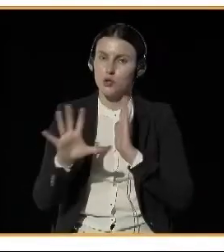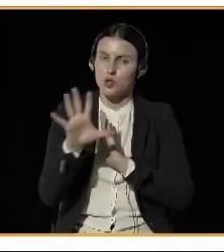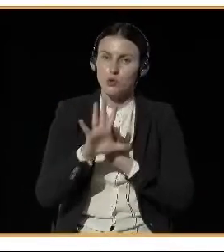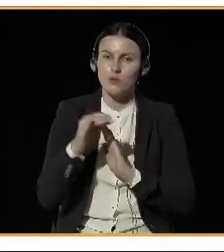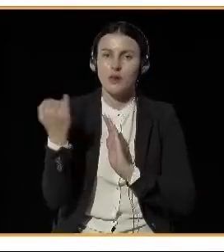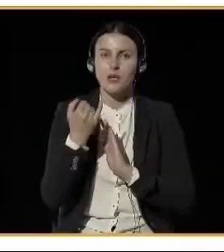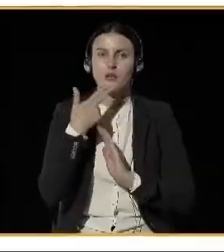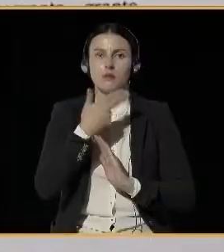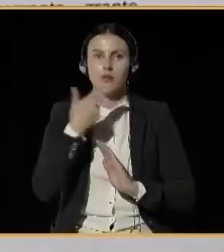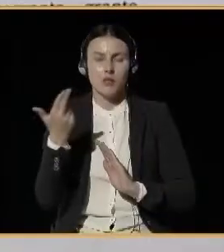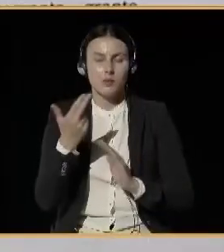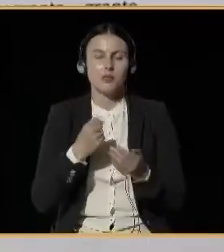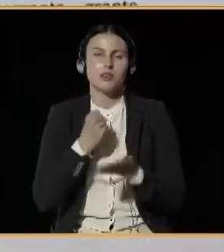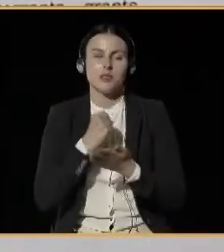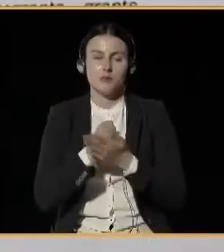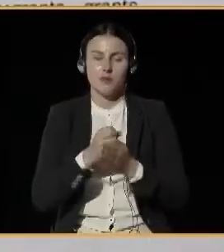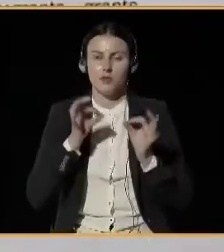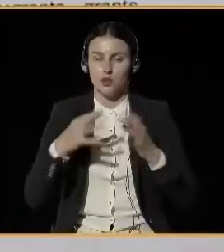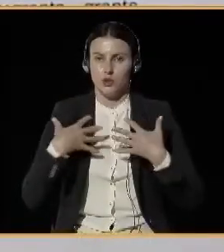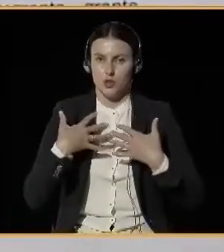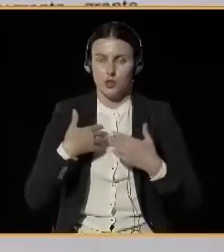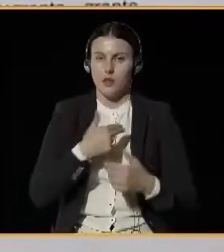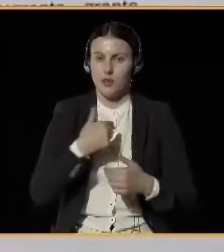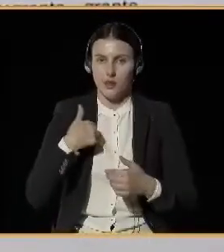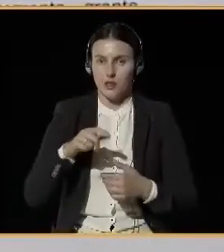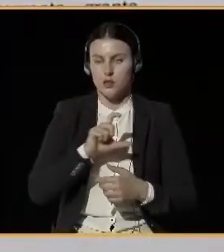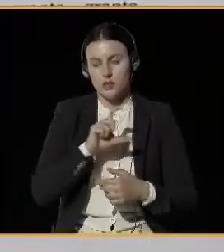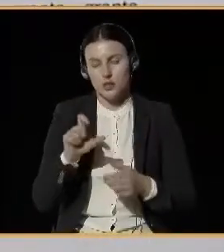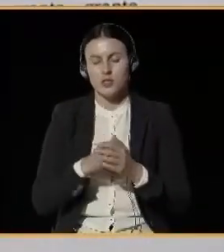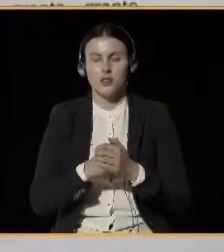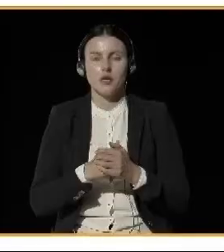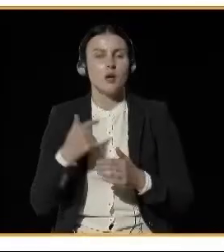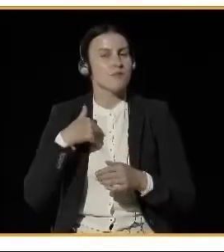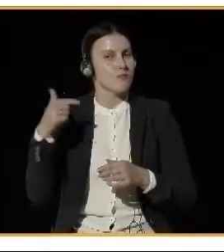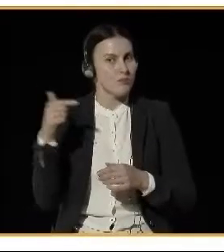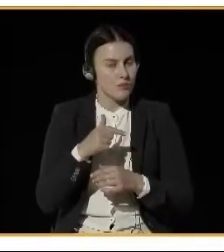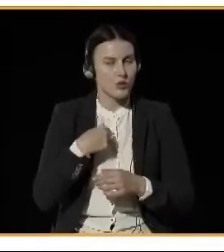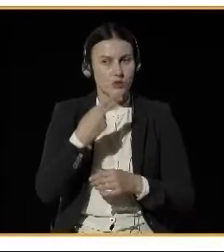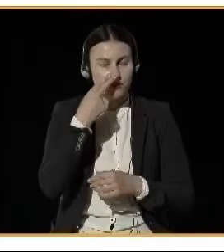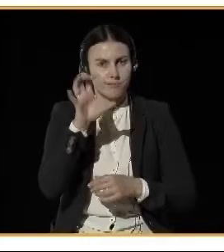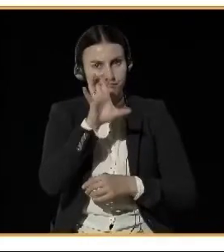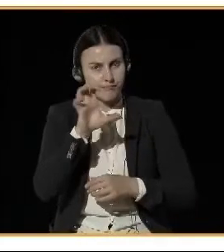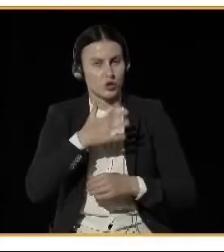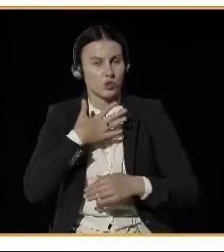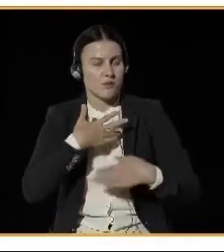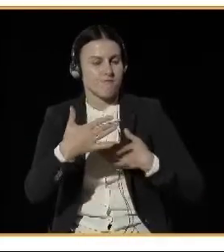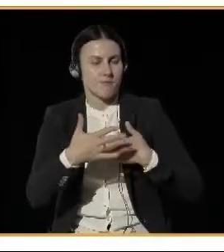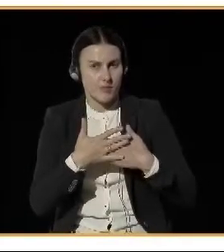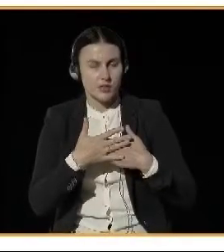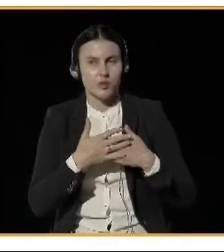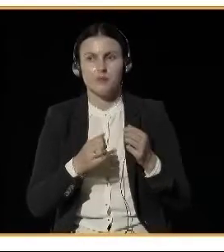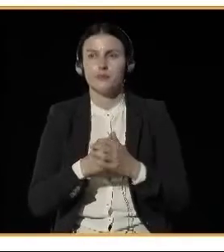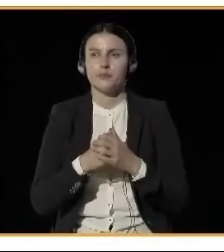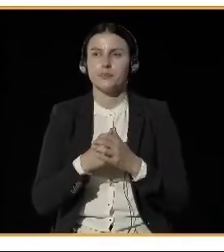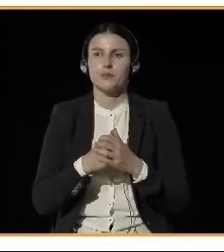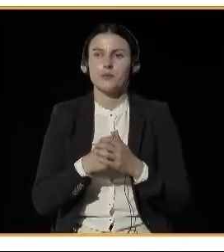really have to look into it closer. And during our workshops we identified